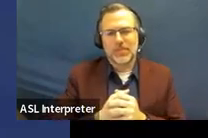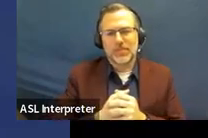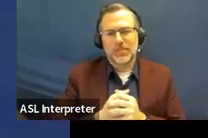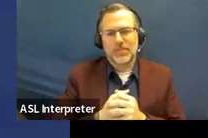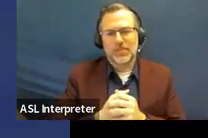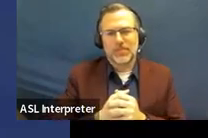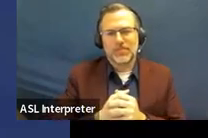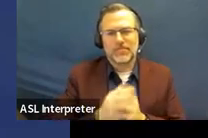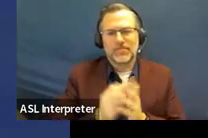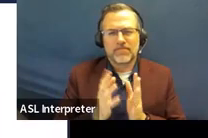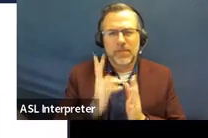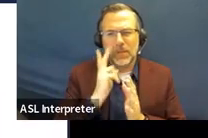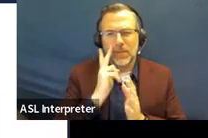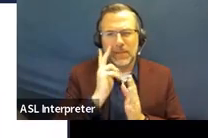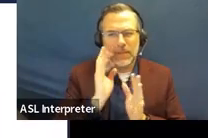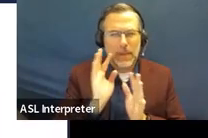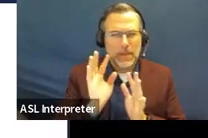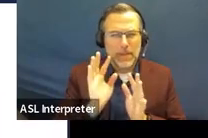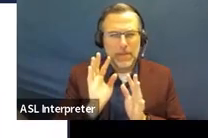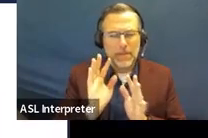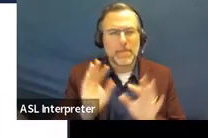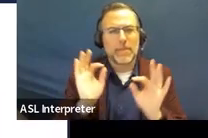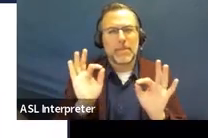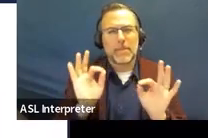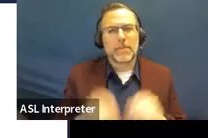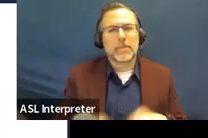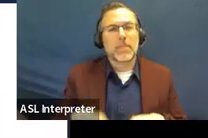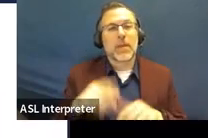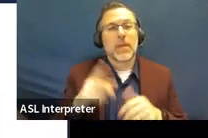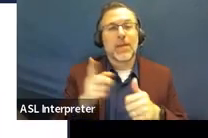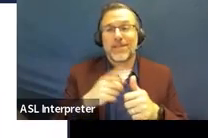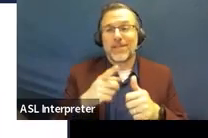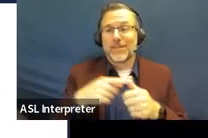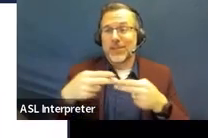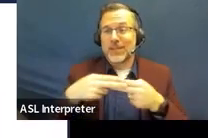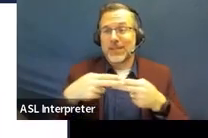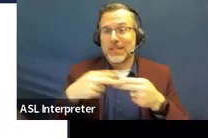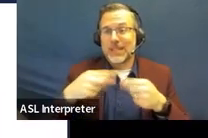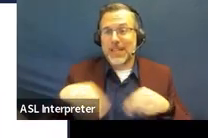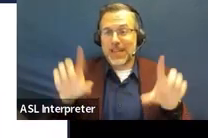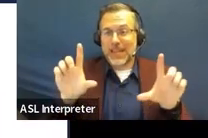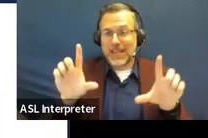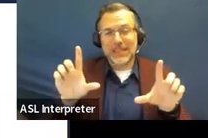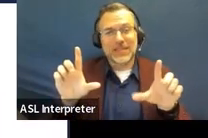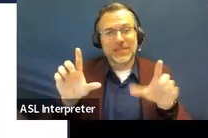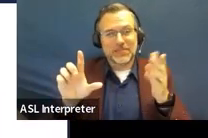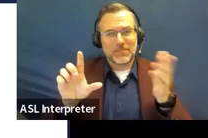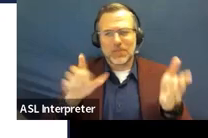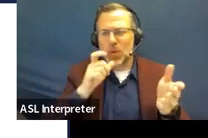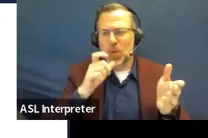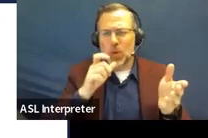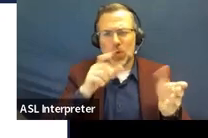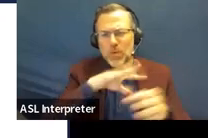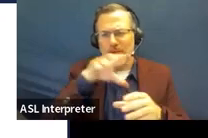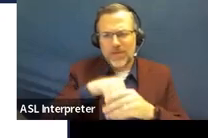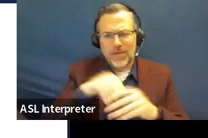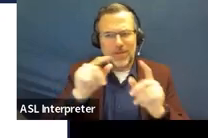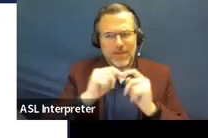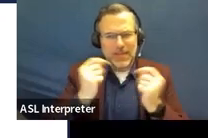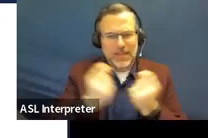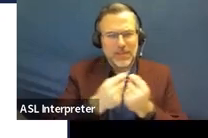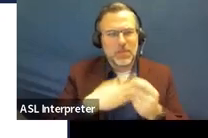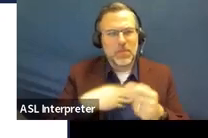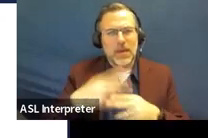Let's see. So, our first slide here is for meeting our team. So, I am Ashley